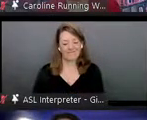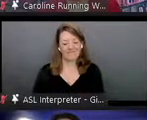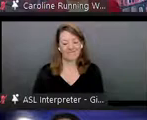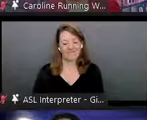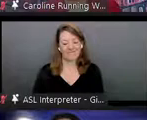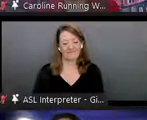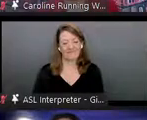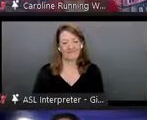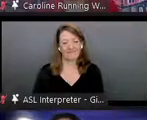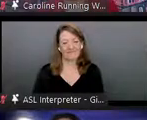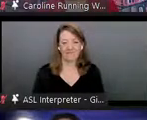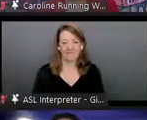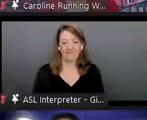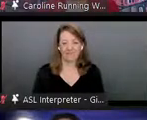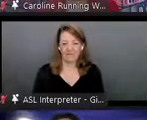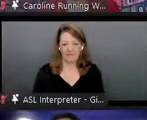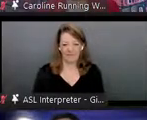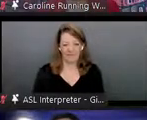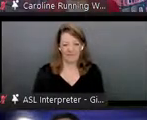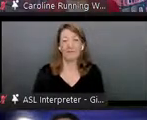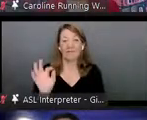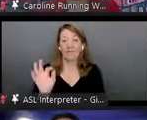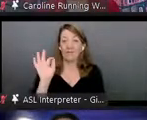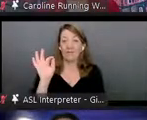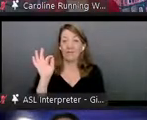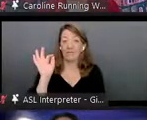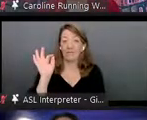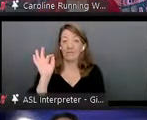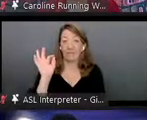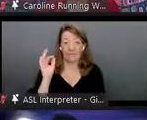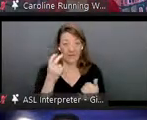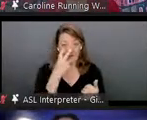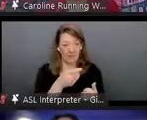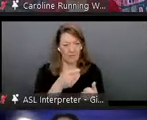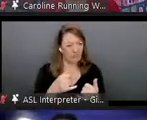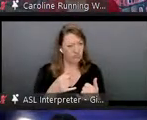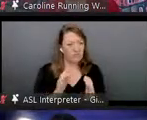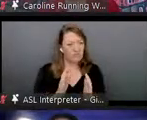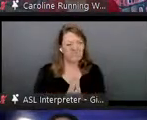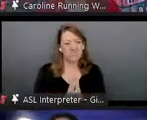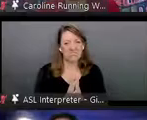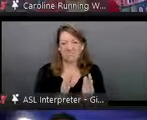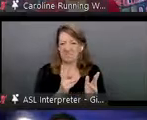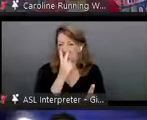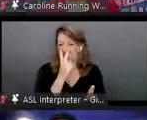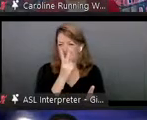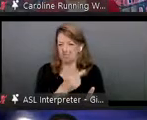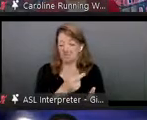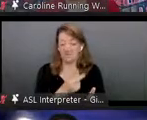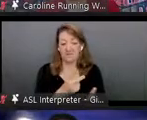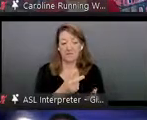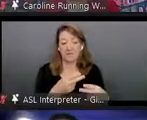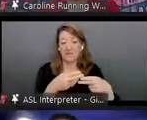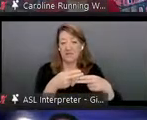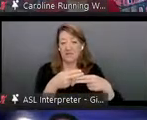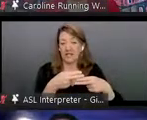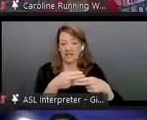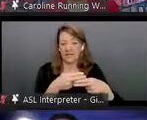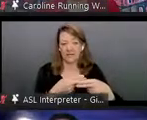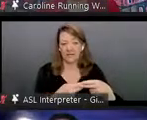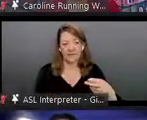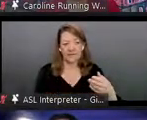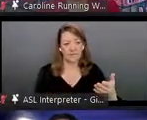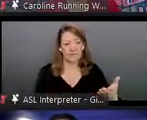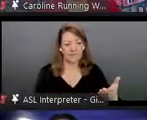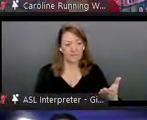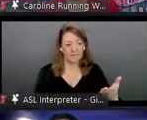Yeah, now. Can you see it? Or are you stuck on? No, you should be able to see it. Good. So, um, yeah, so